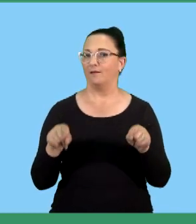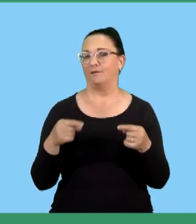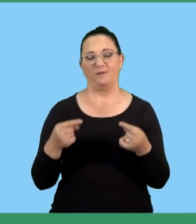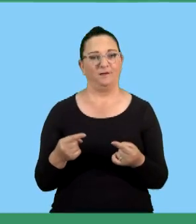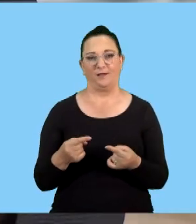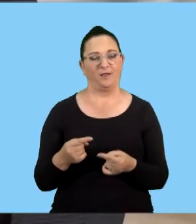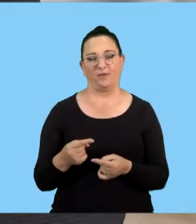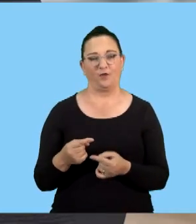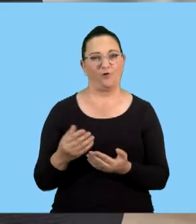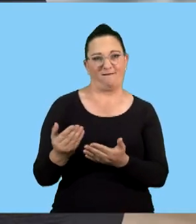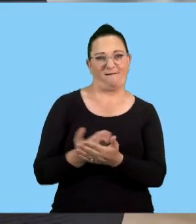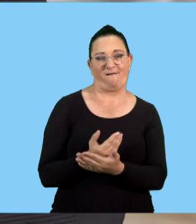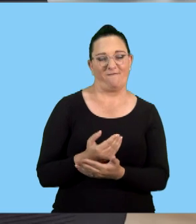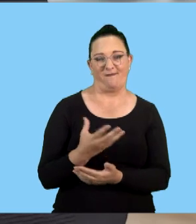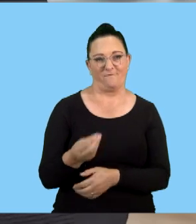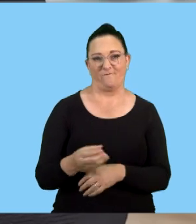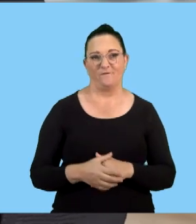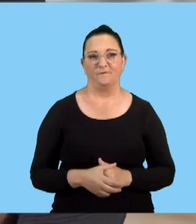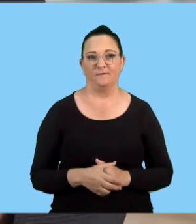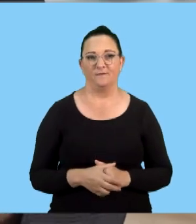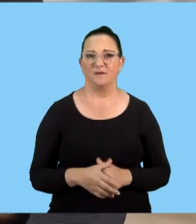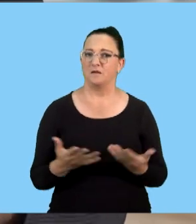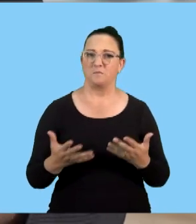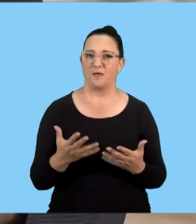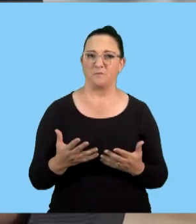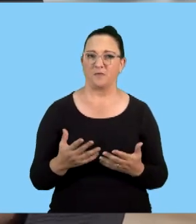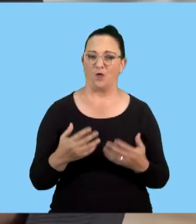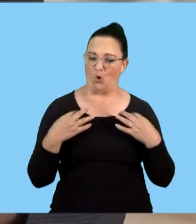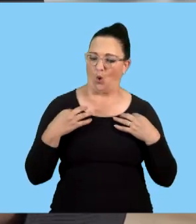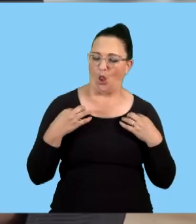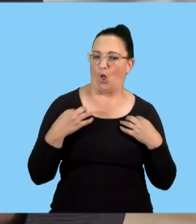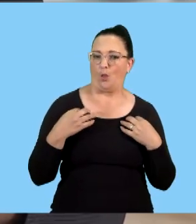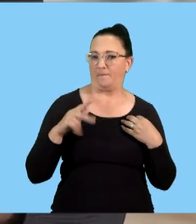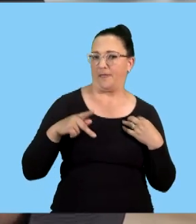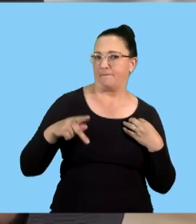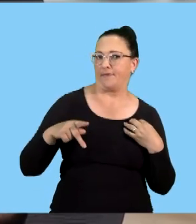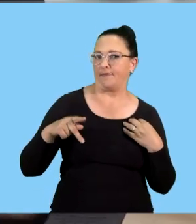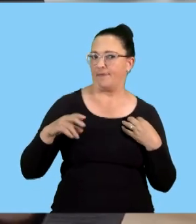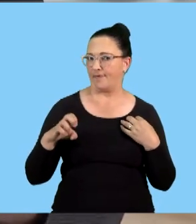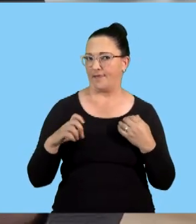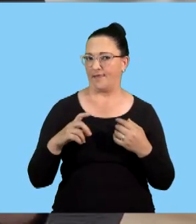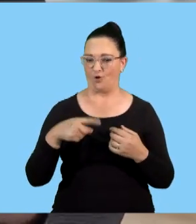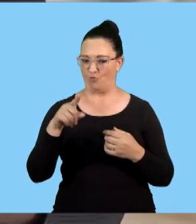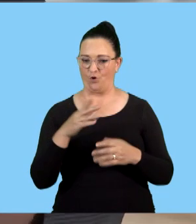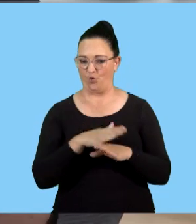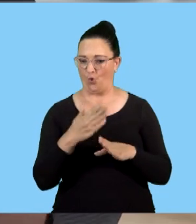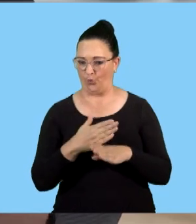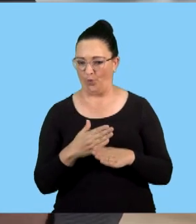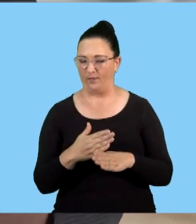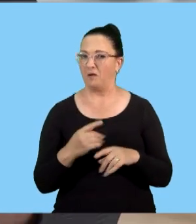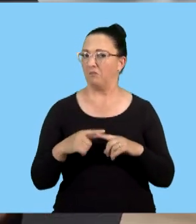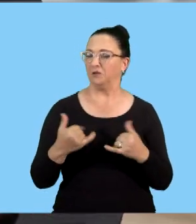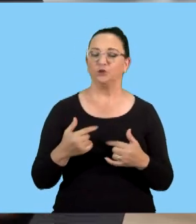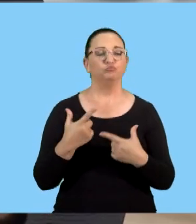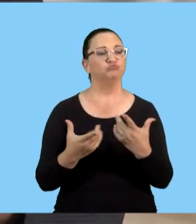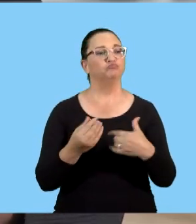this area, especially if you're not protected, you're not wearing the right clothing that you're supposed to wear, then you get injured by doing